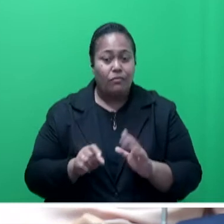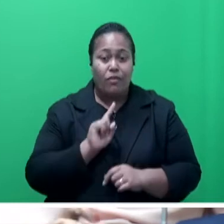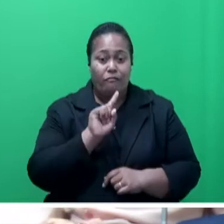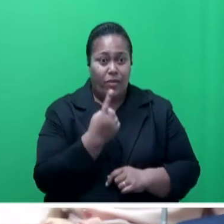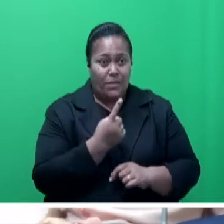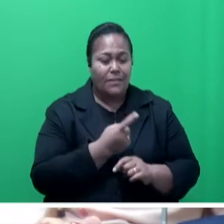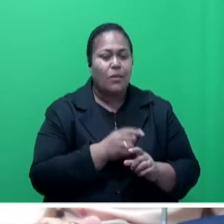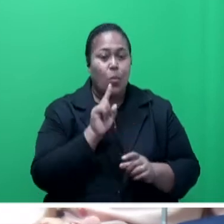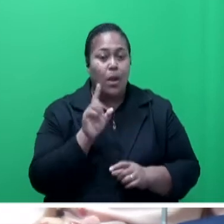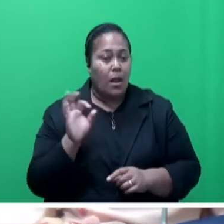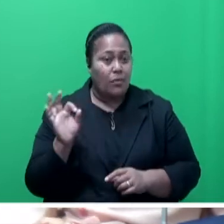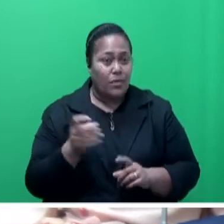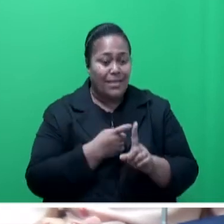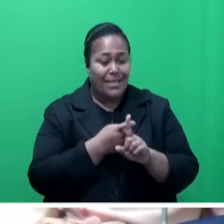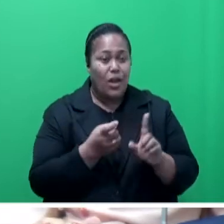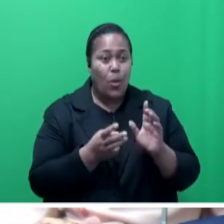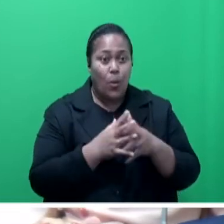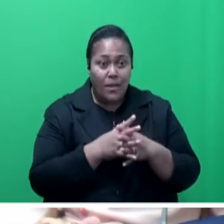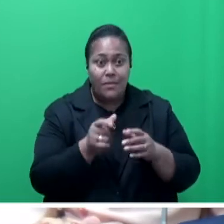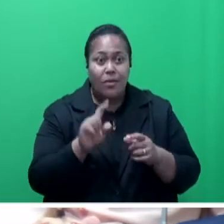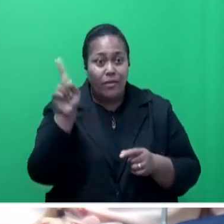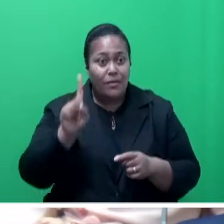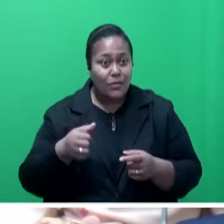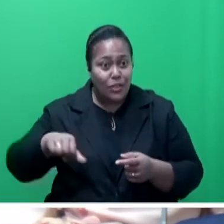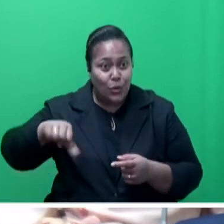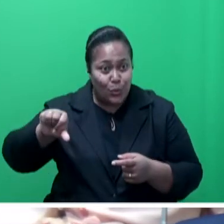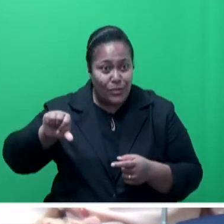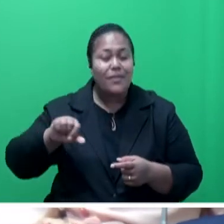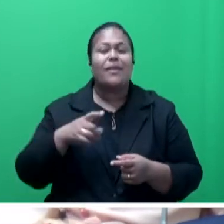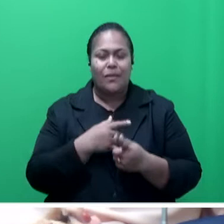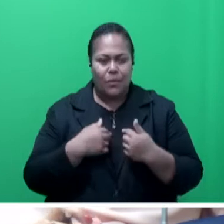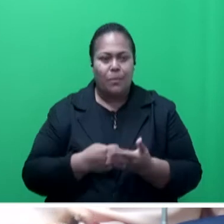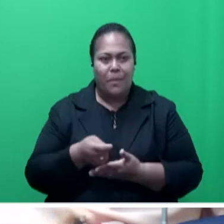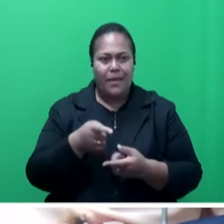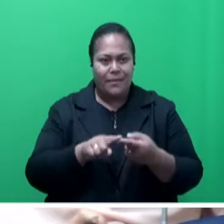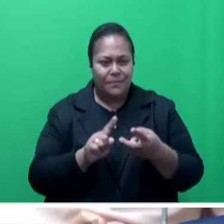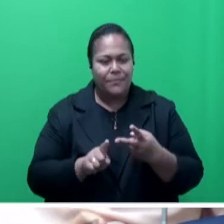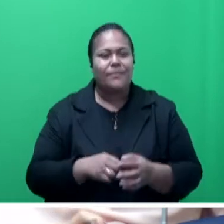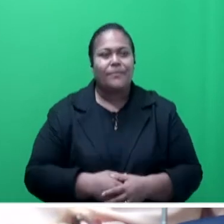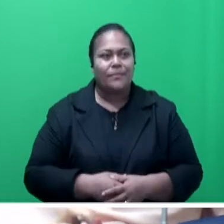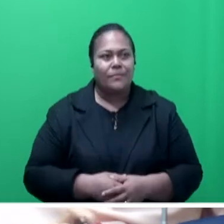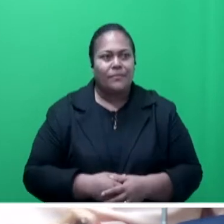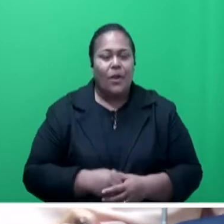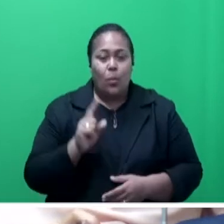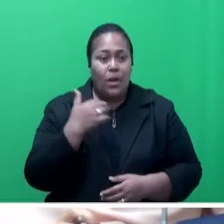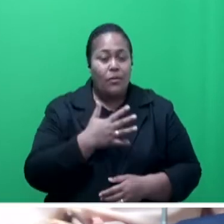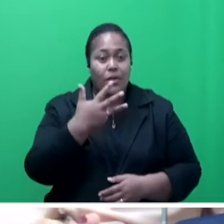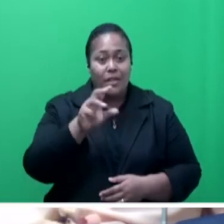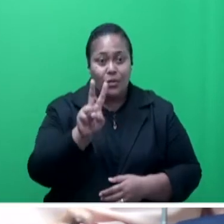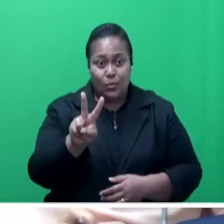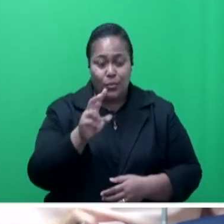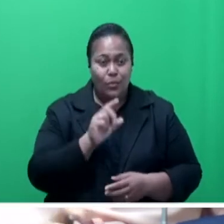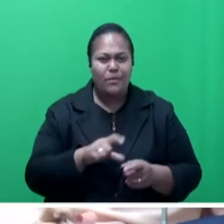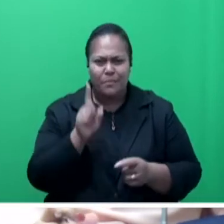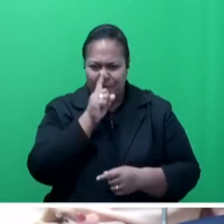of electricity consumption. Currently, under this scheme, about 58,192 customers are benefiting from this scheme.